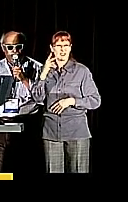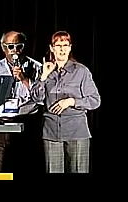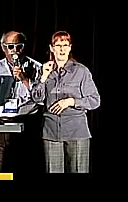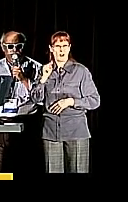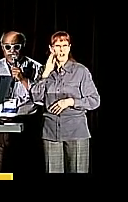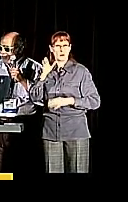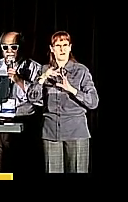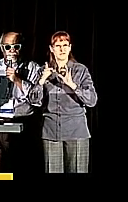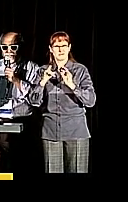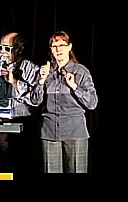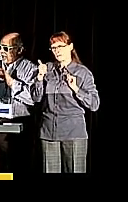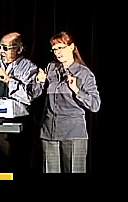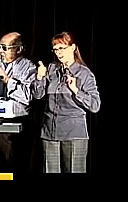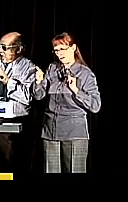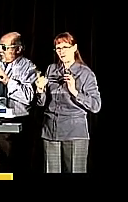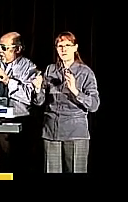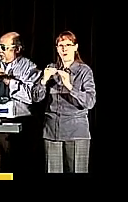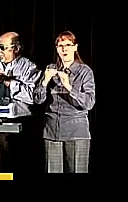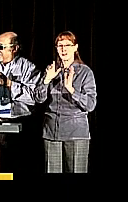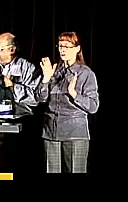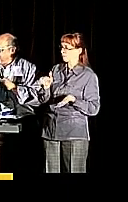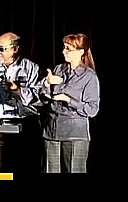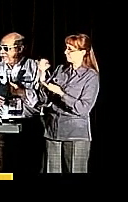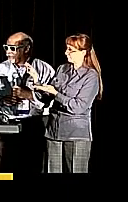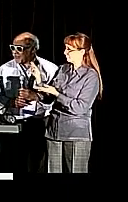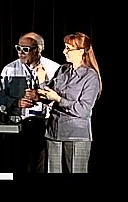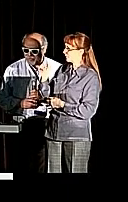the details. Take it away, John.